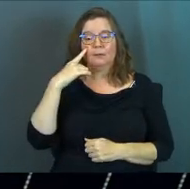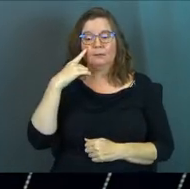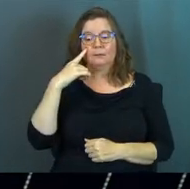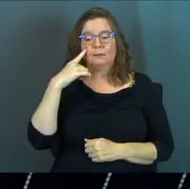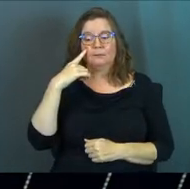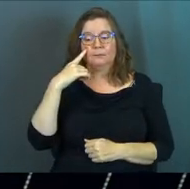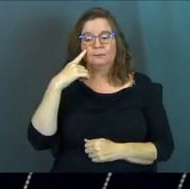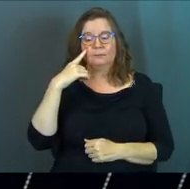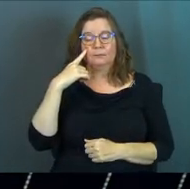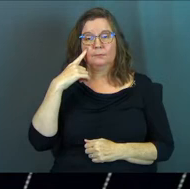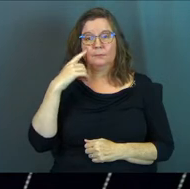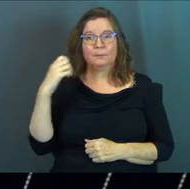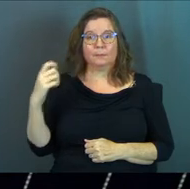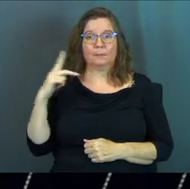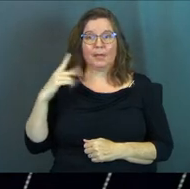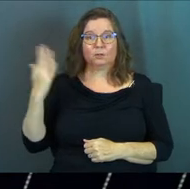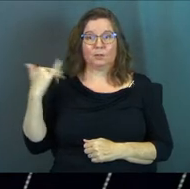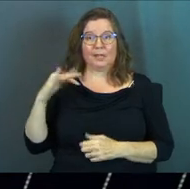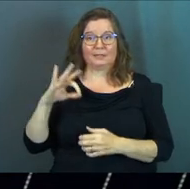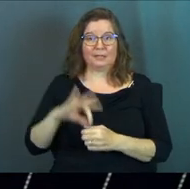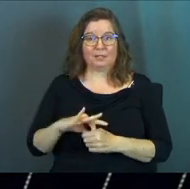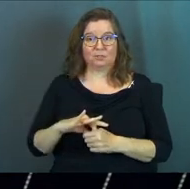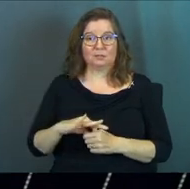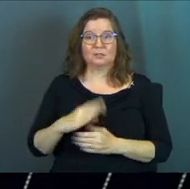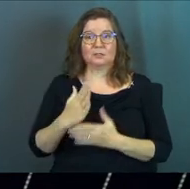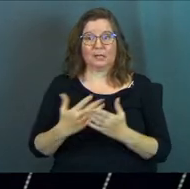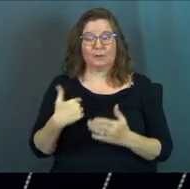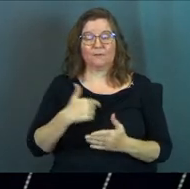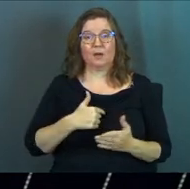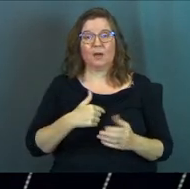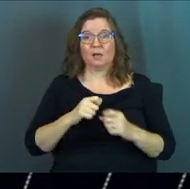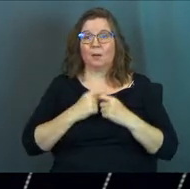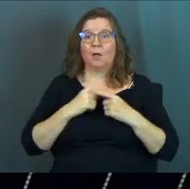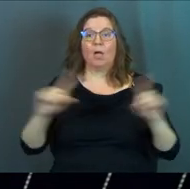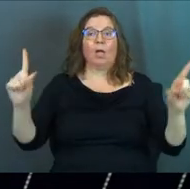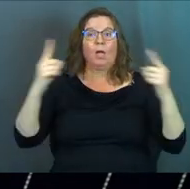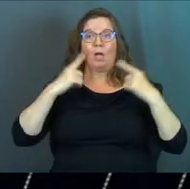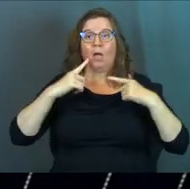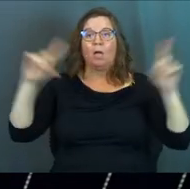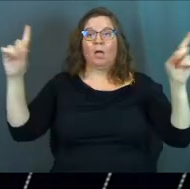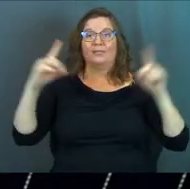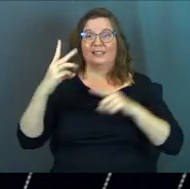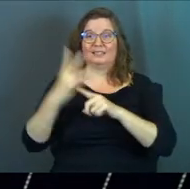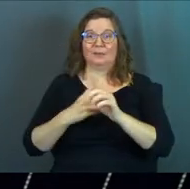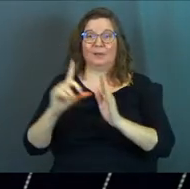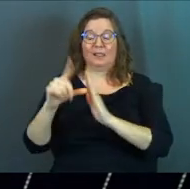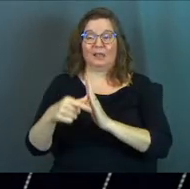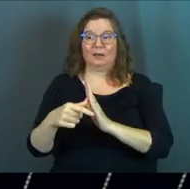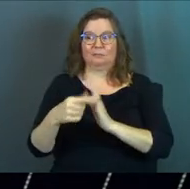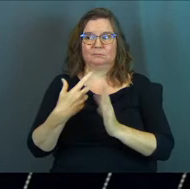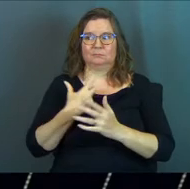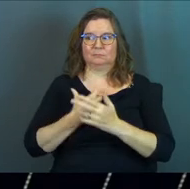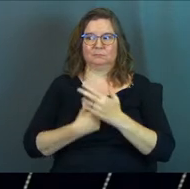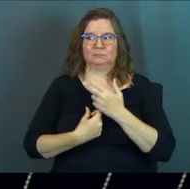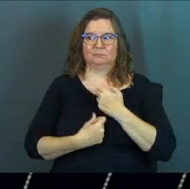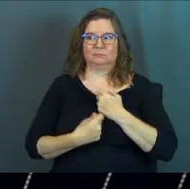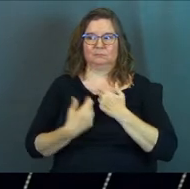back to the last election, some of us broadcast some things that six months later,